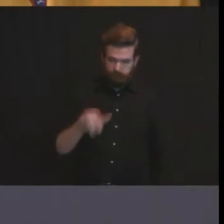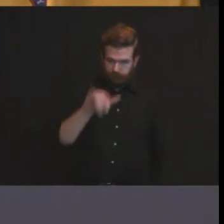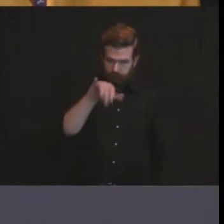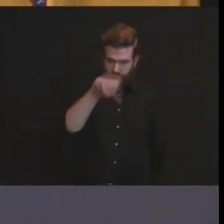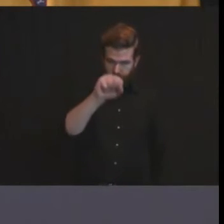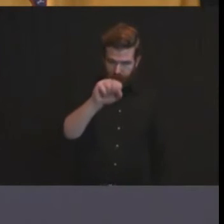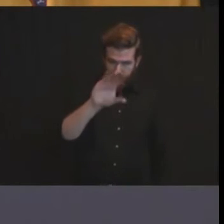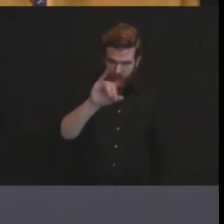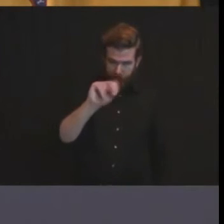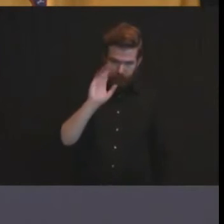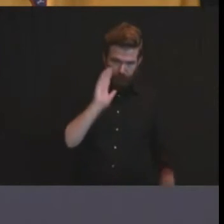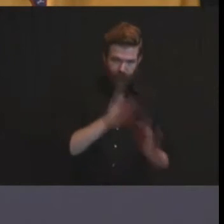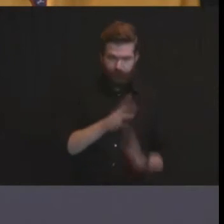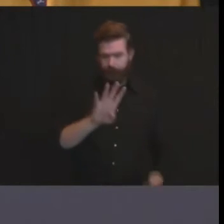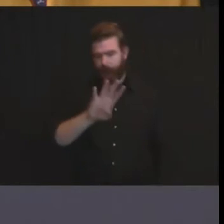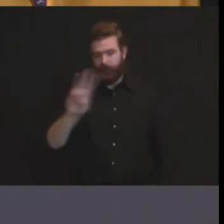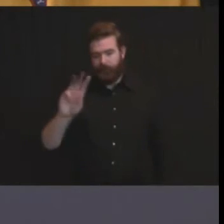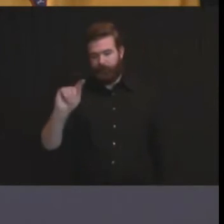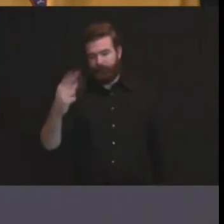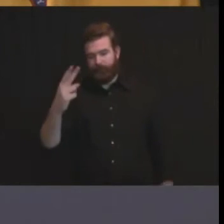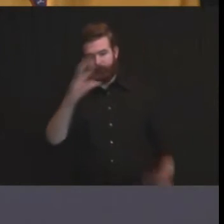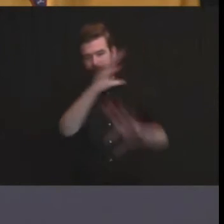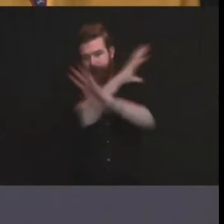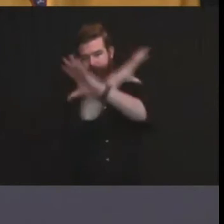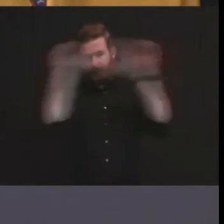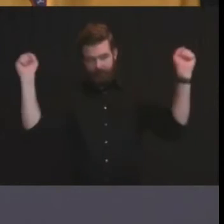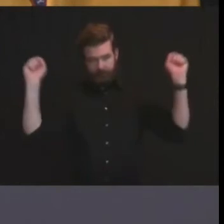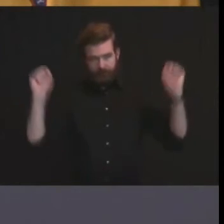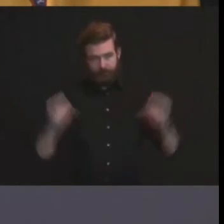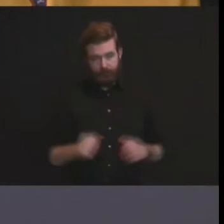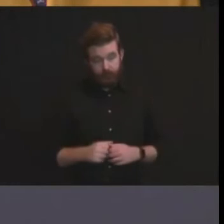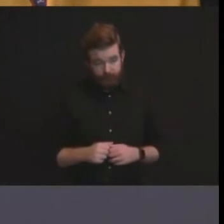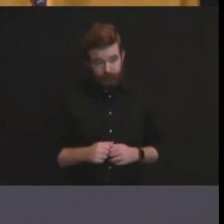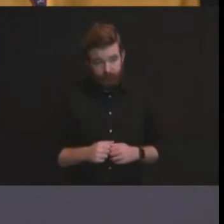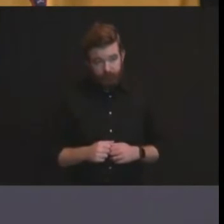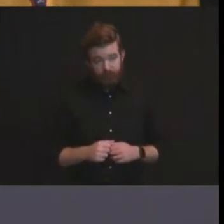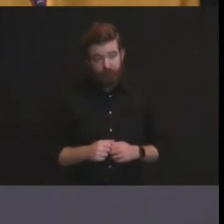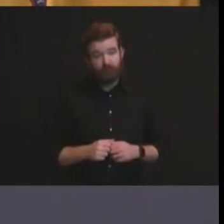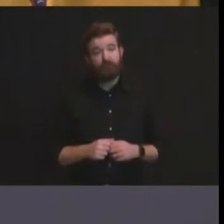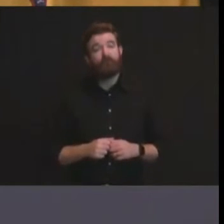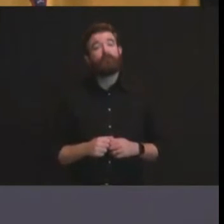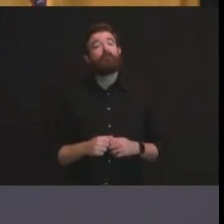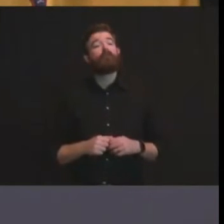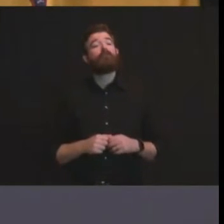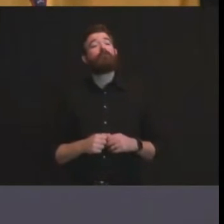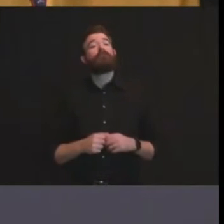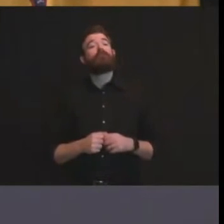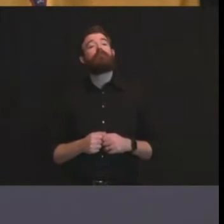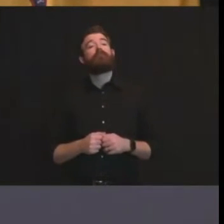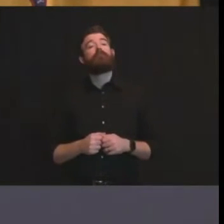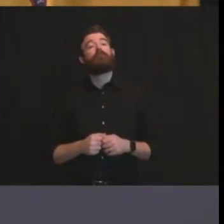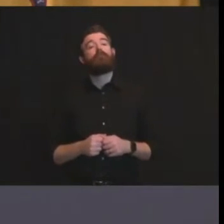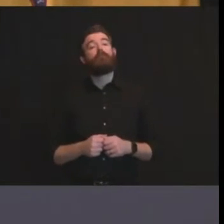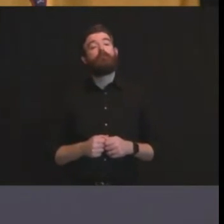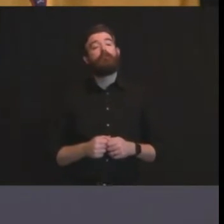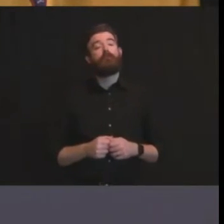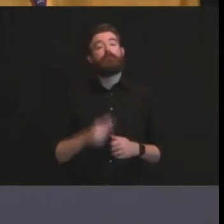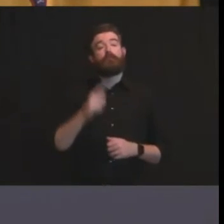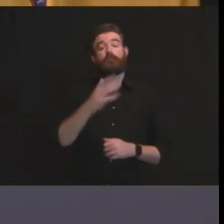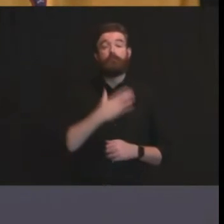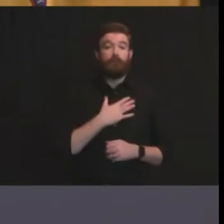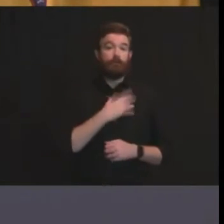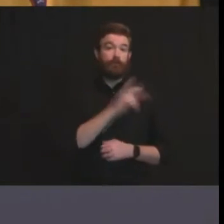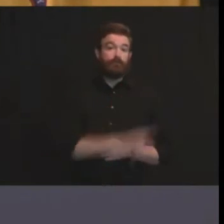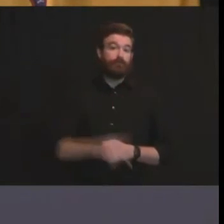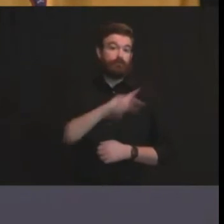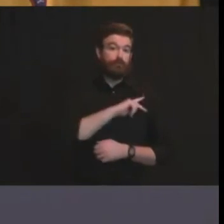january 20th um i i would say i again i've got no insight i'd be surprised this is one guy's personal opinion given that we're still in the